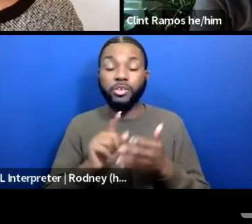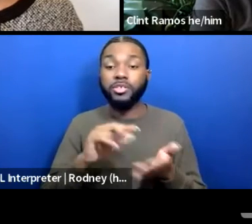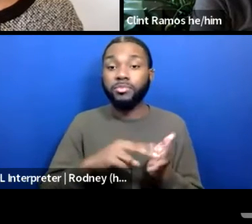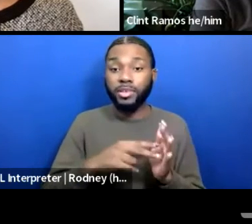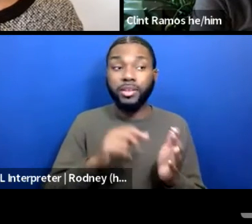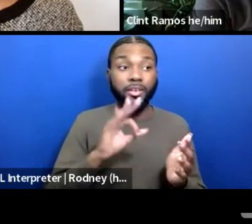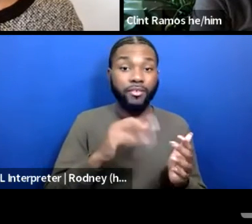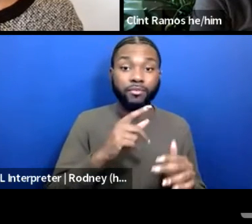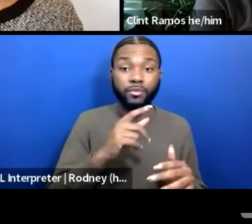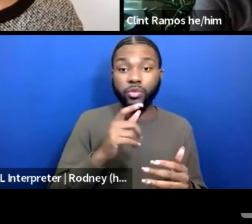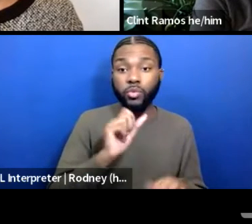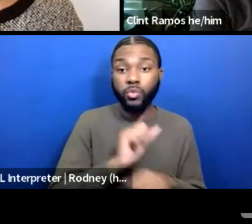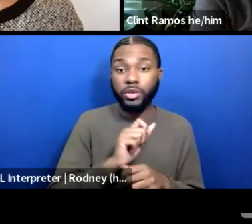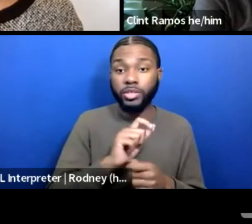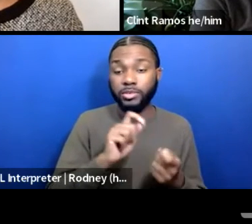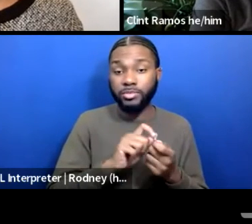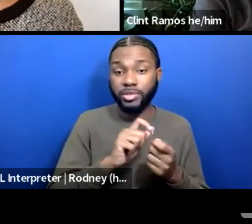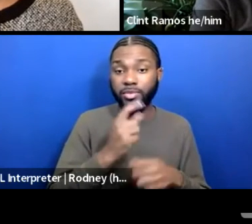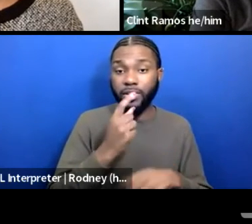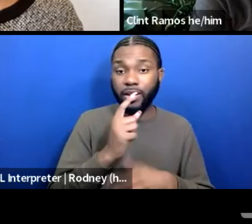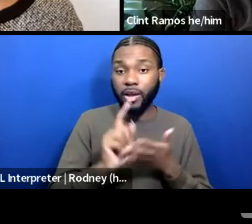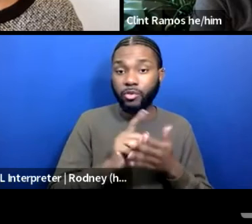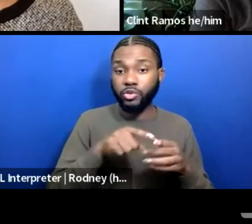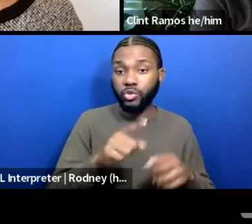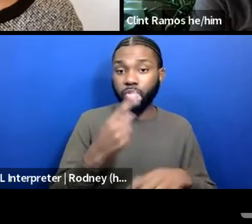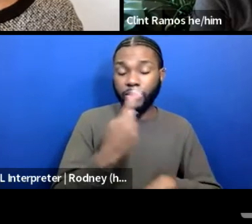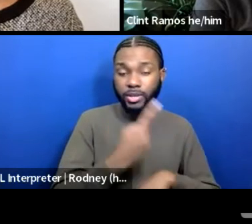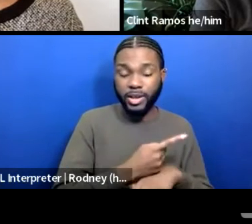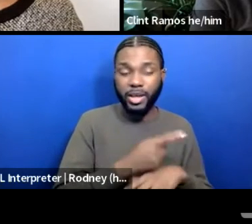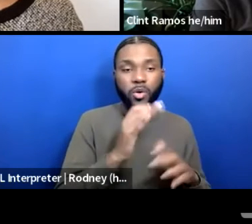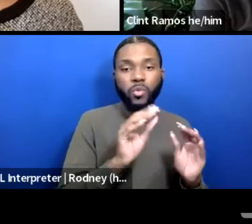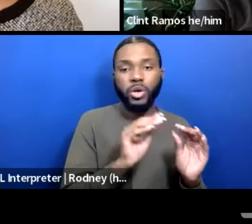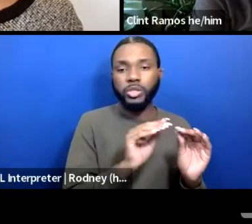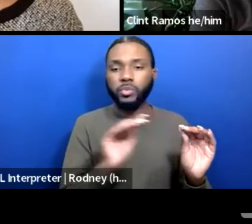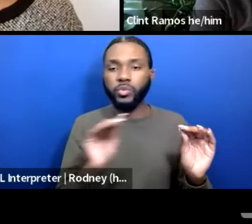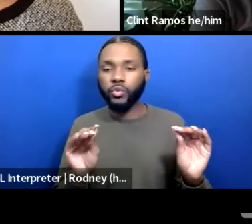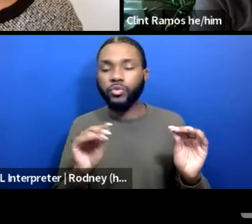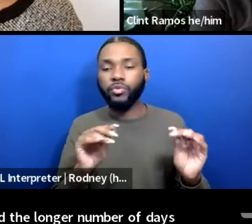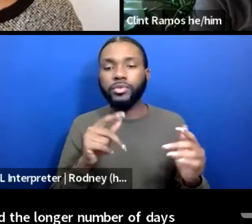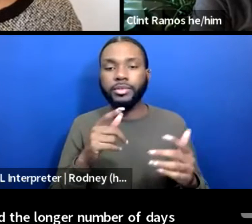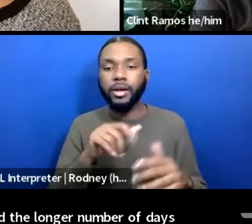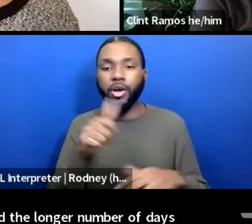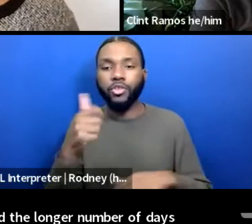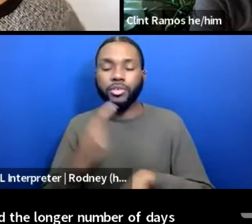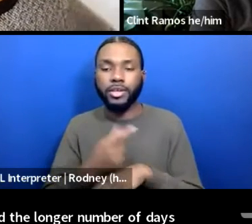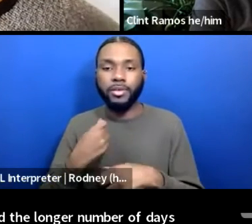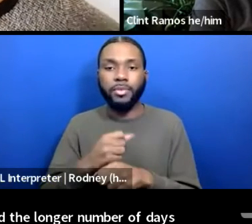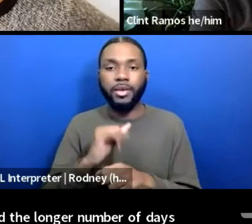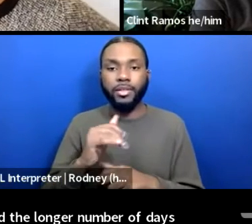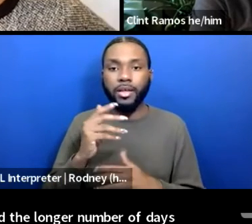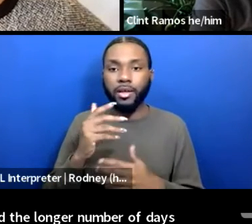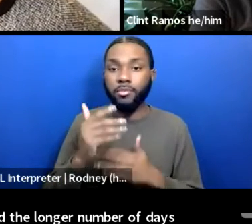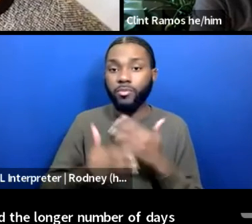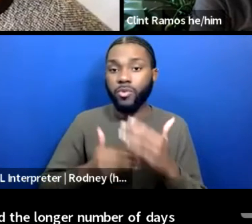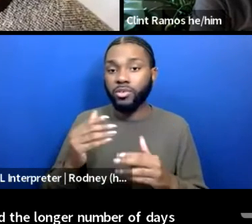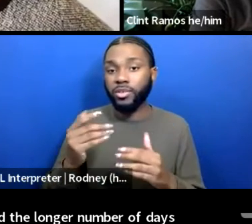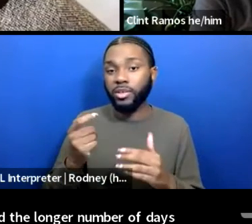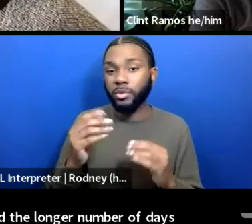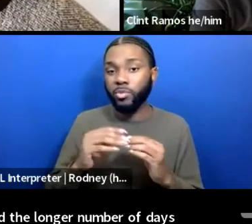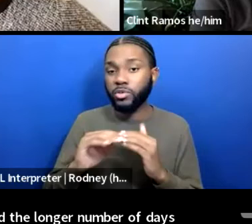you will work in a longer number of days to make it sustainable. But you may have to make choices. And